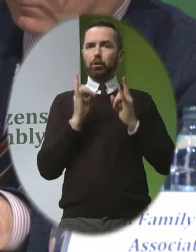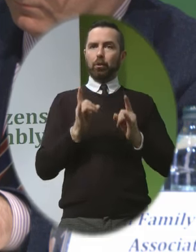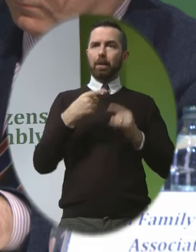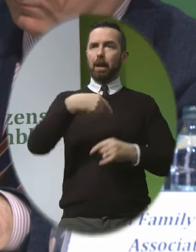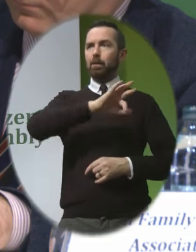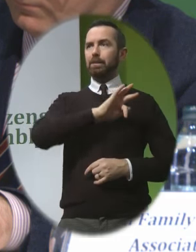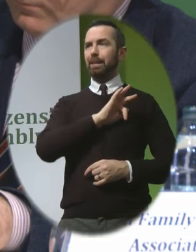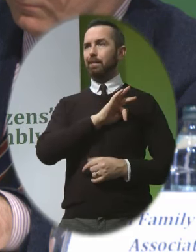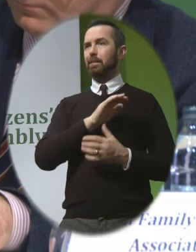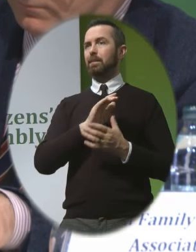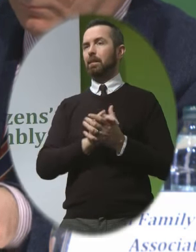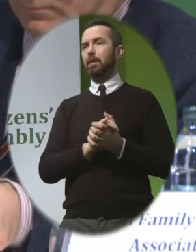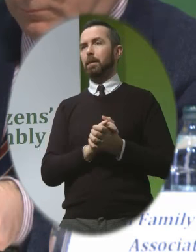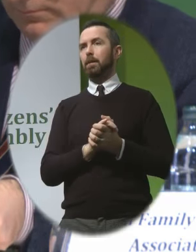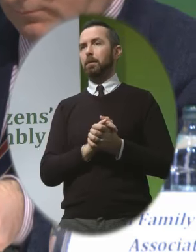ourselves